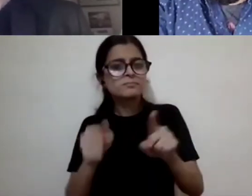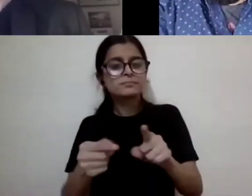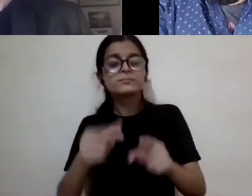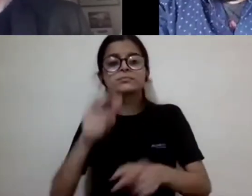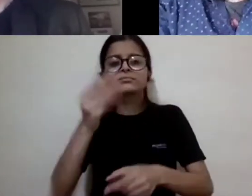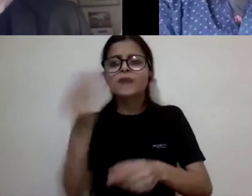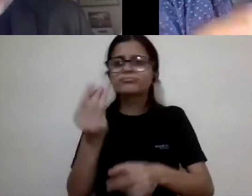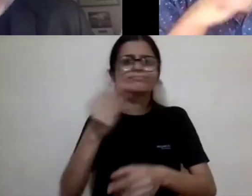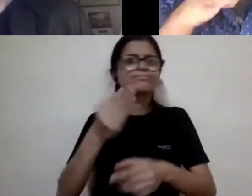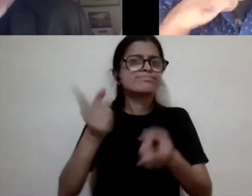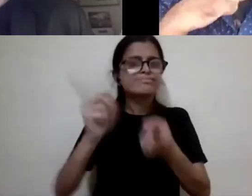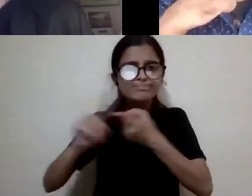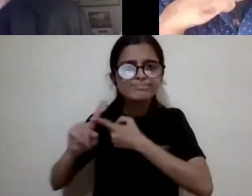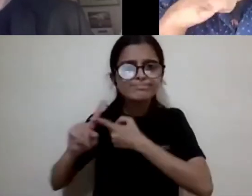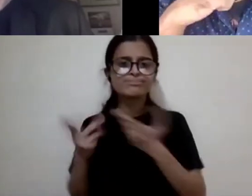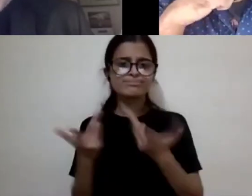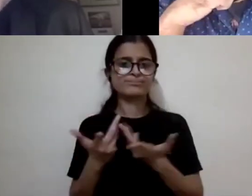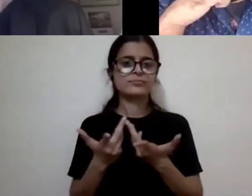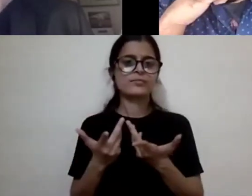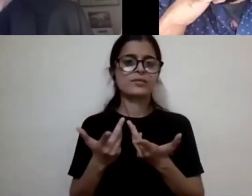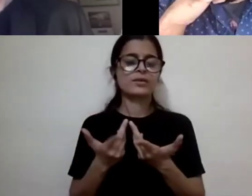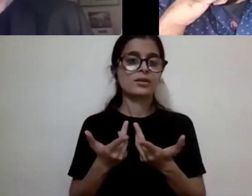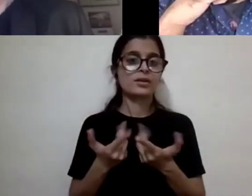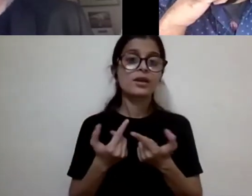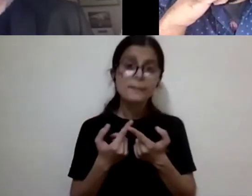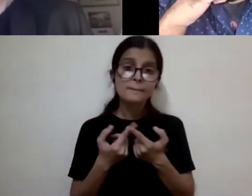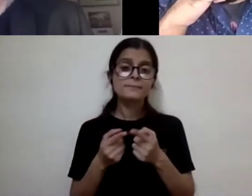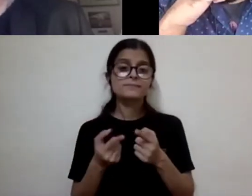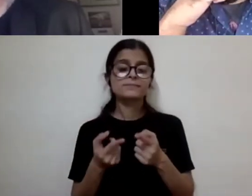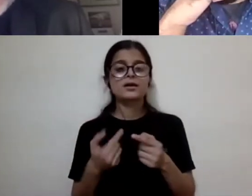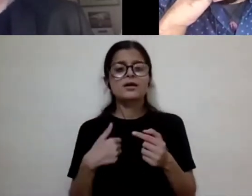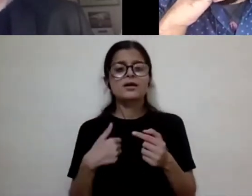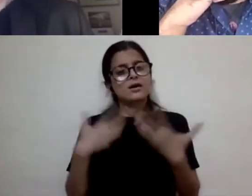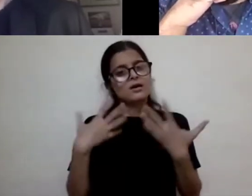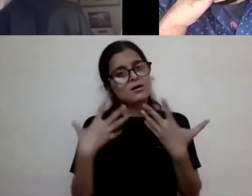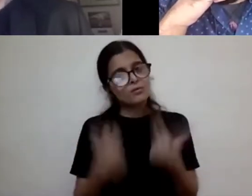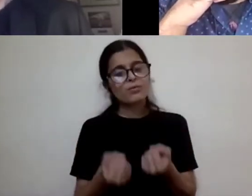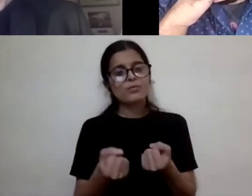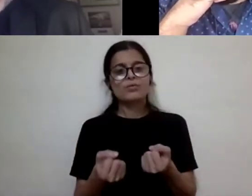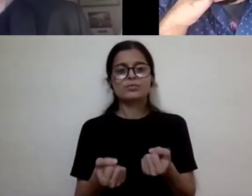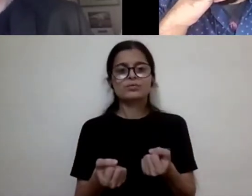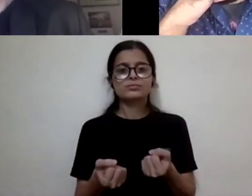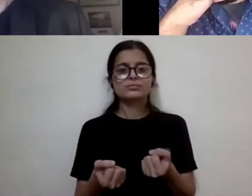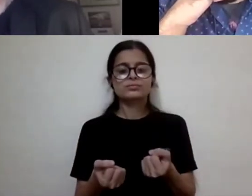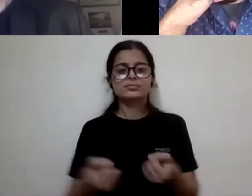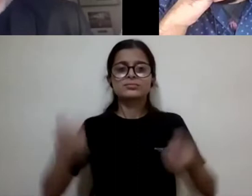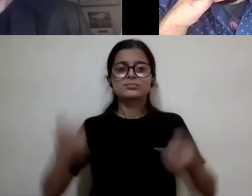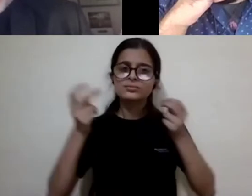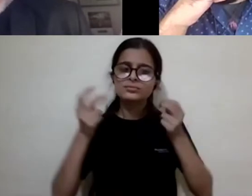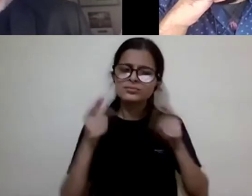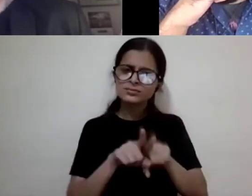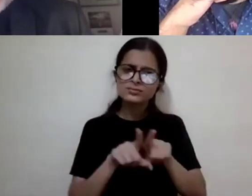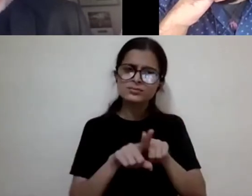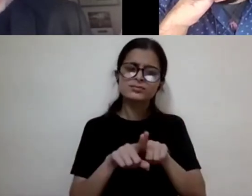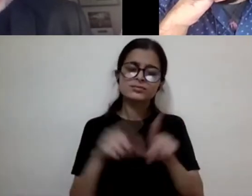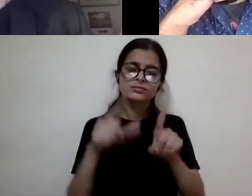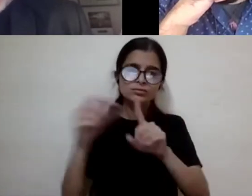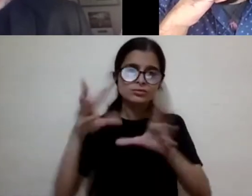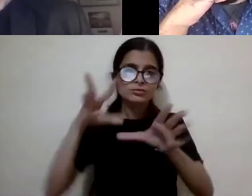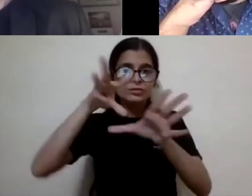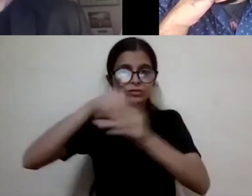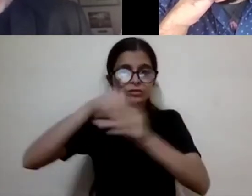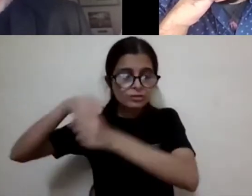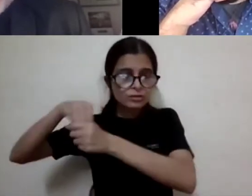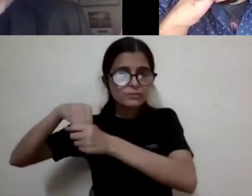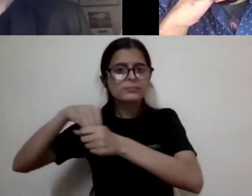and et cetera, that want to kill us and that want to, uh, harm us. So I think we've all, there's